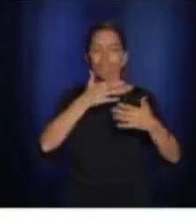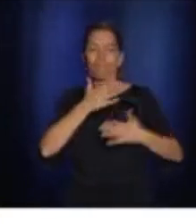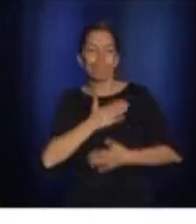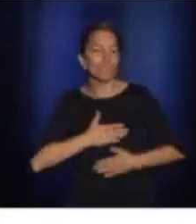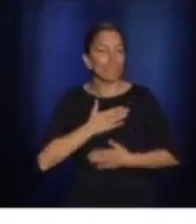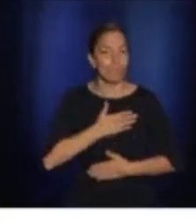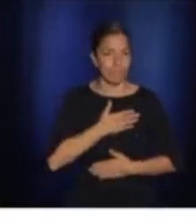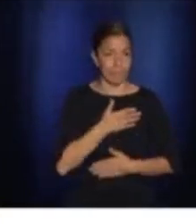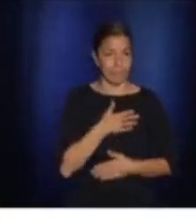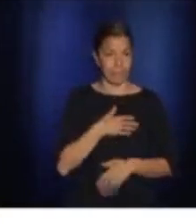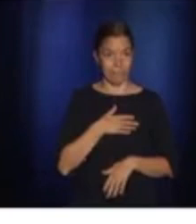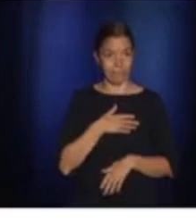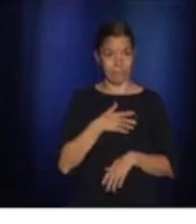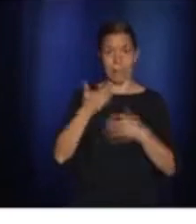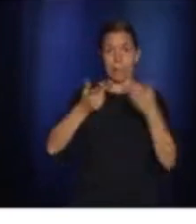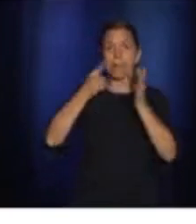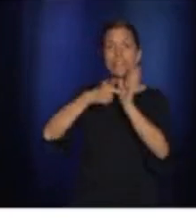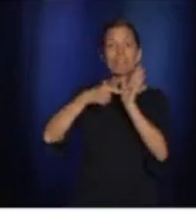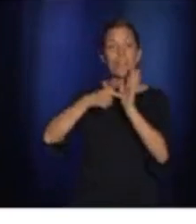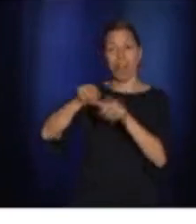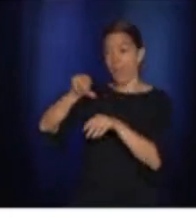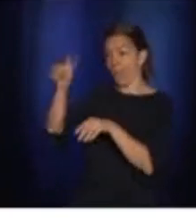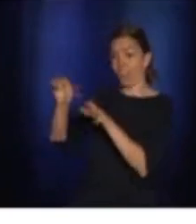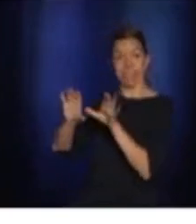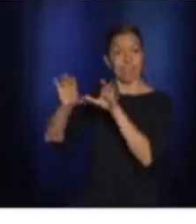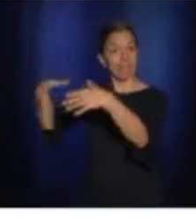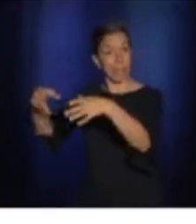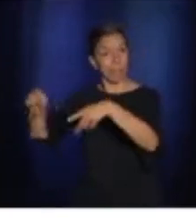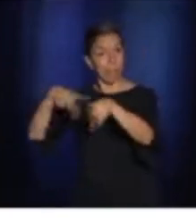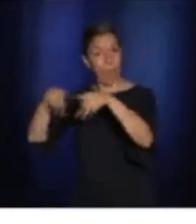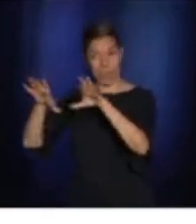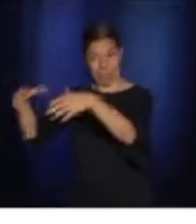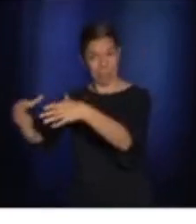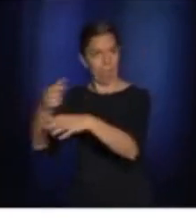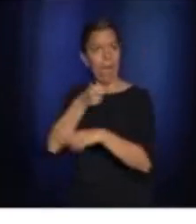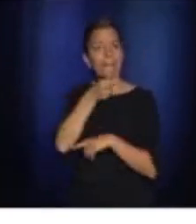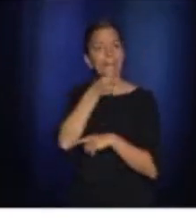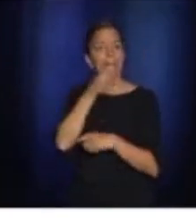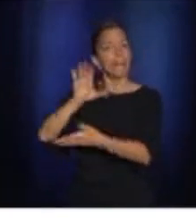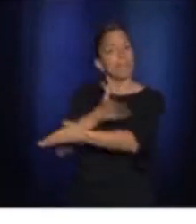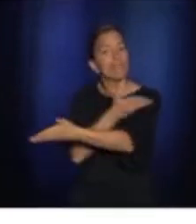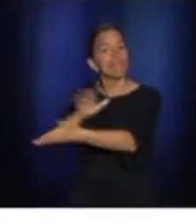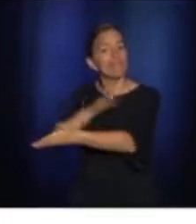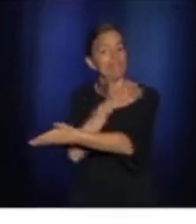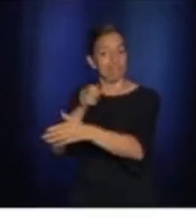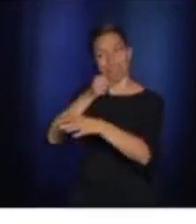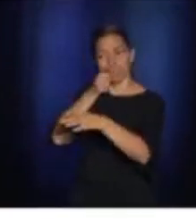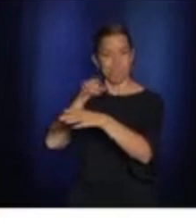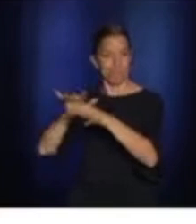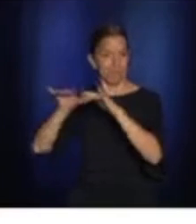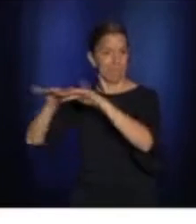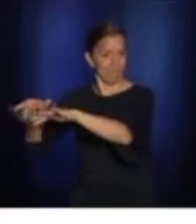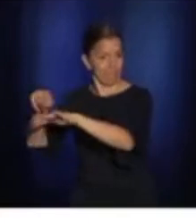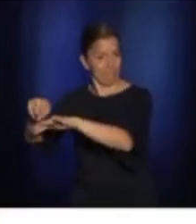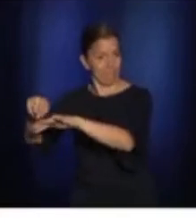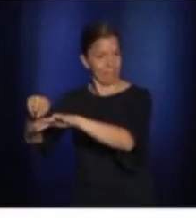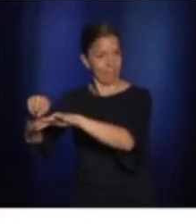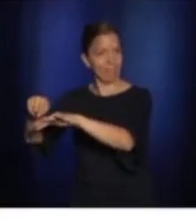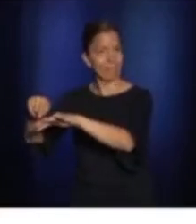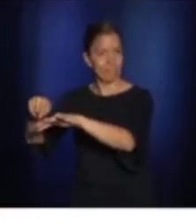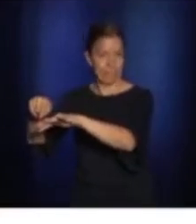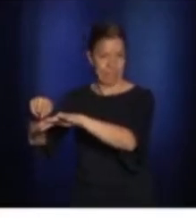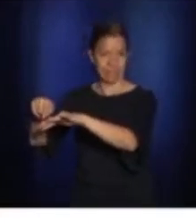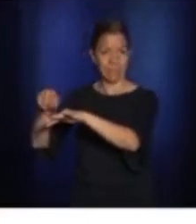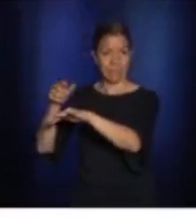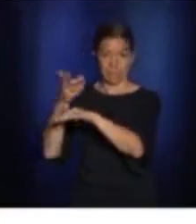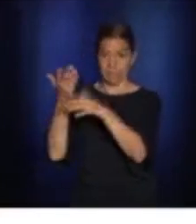in Quebec City. So there's been many of those outbreaks. There's some that are work-related